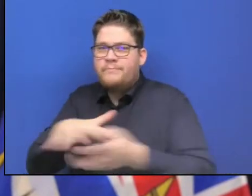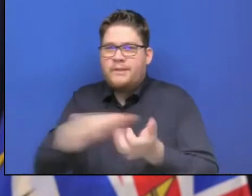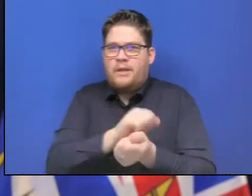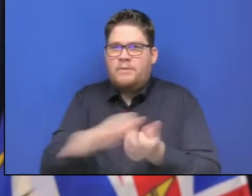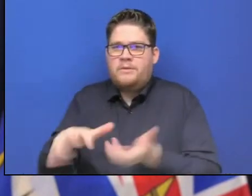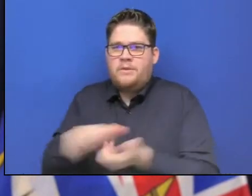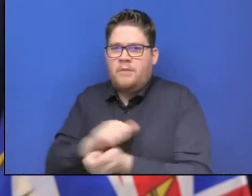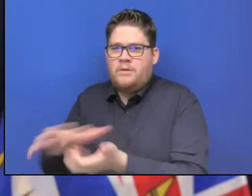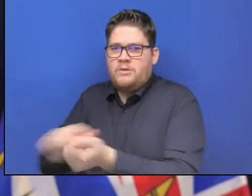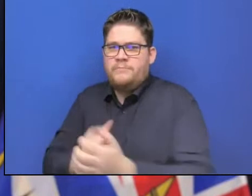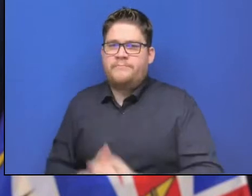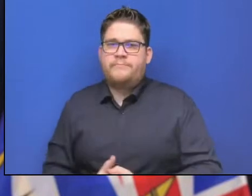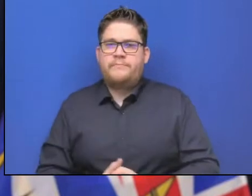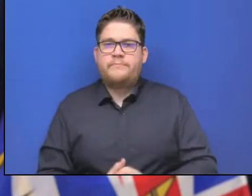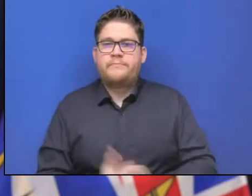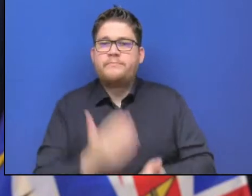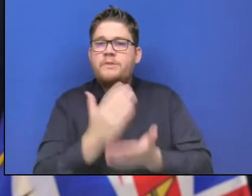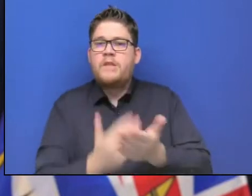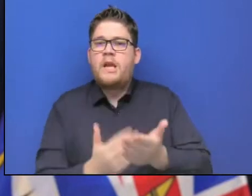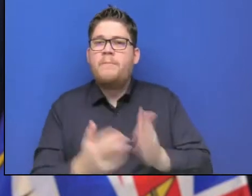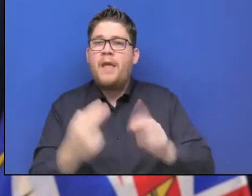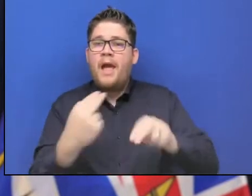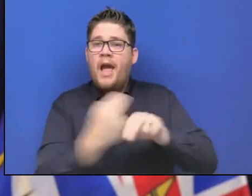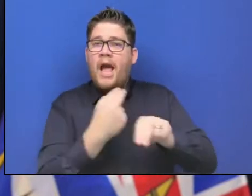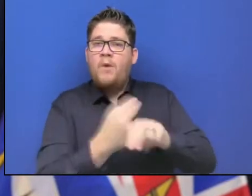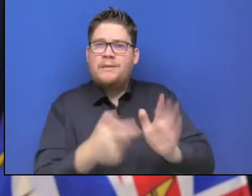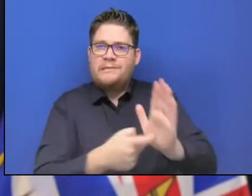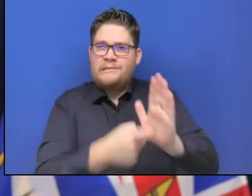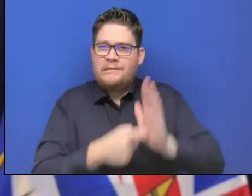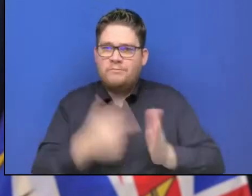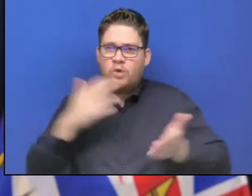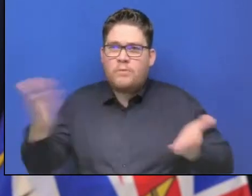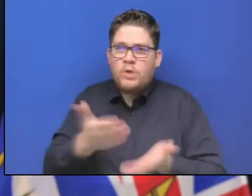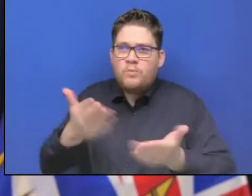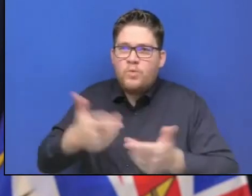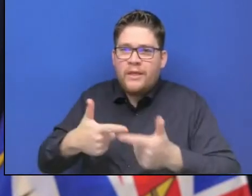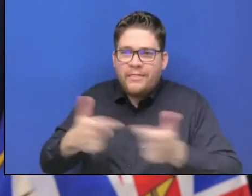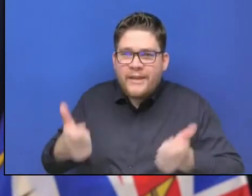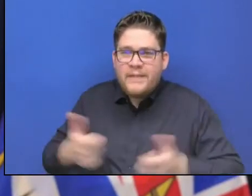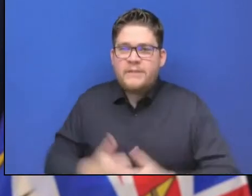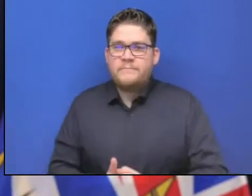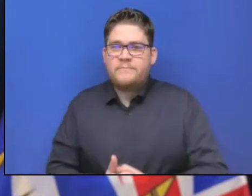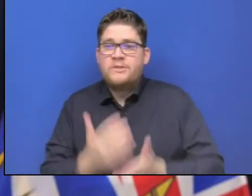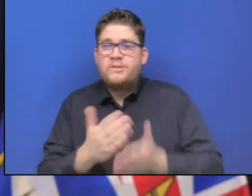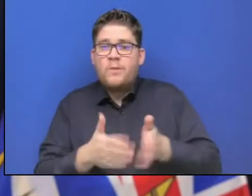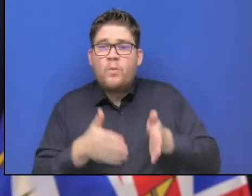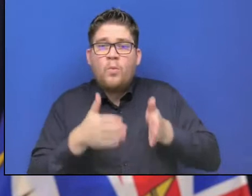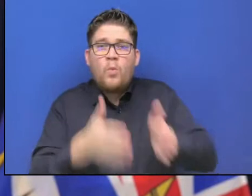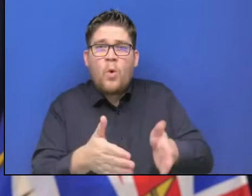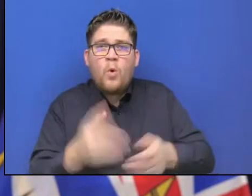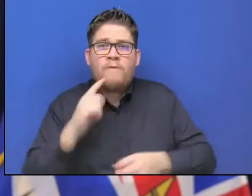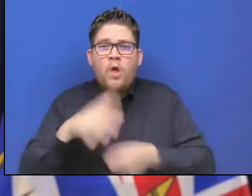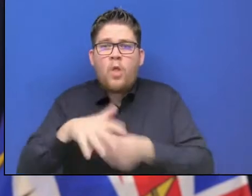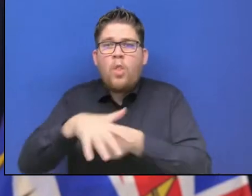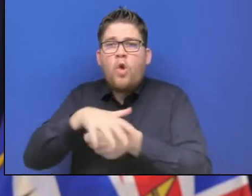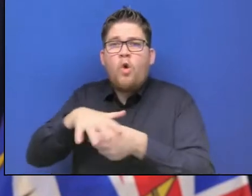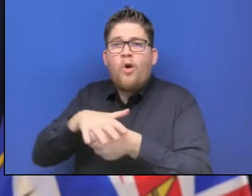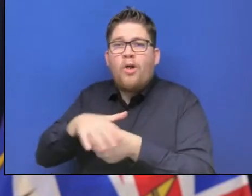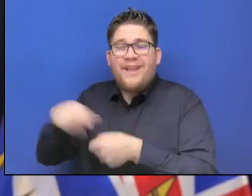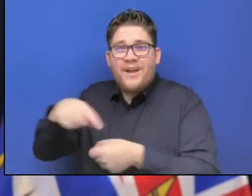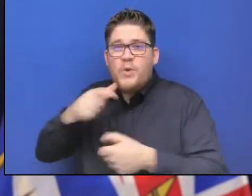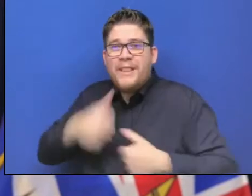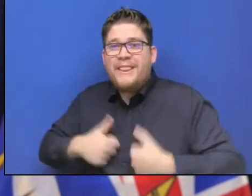are vital for the people who live and travel in those areas. And I can't thank enough the crews who have been working flat out